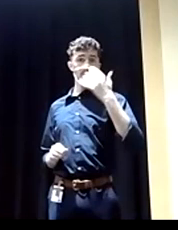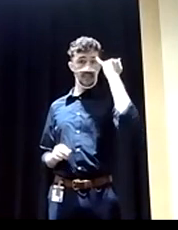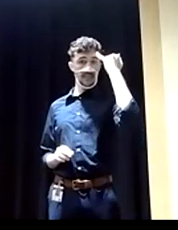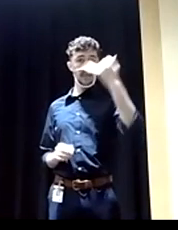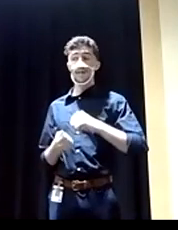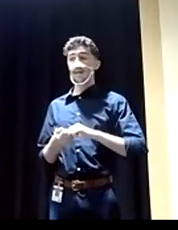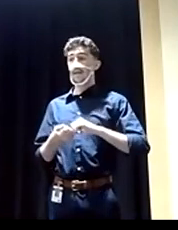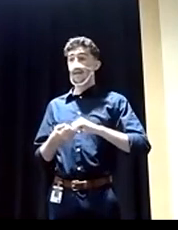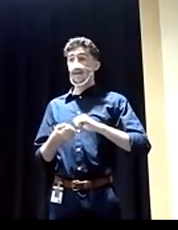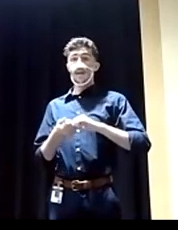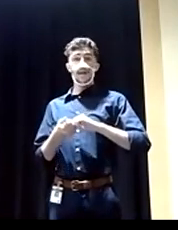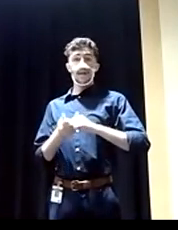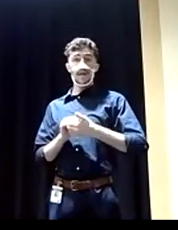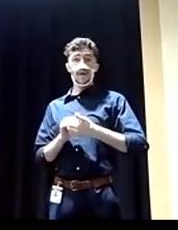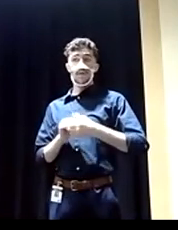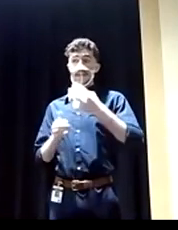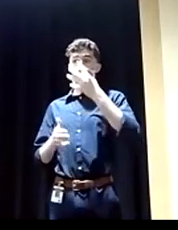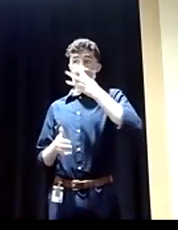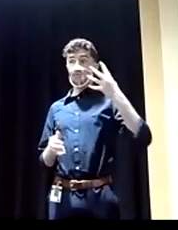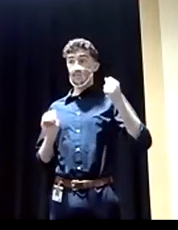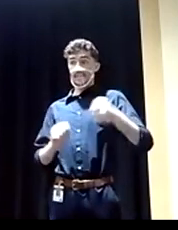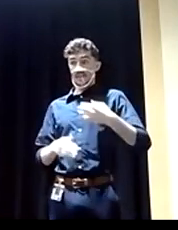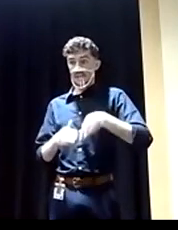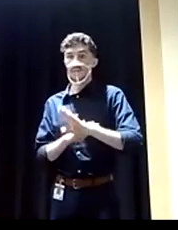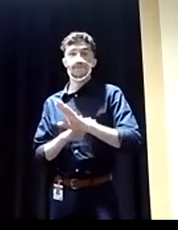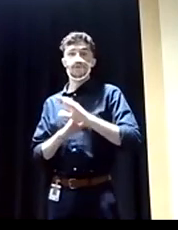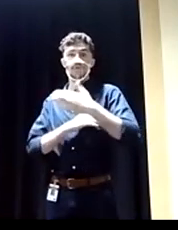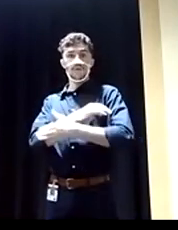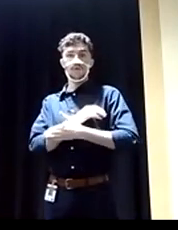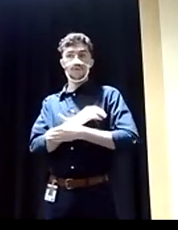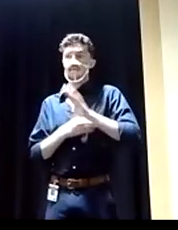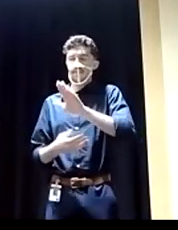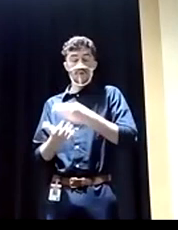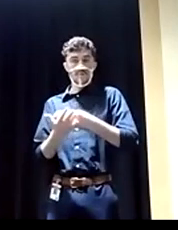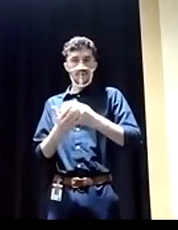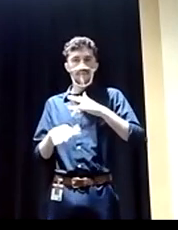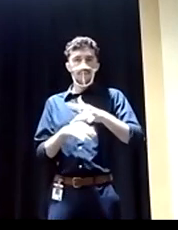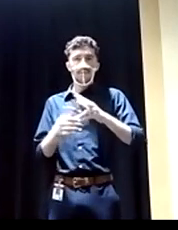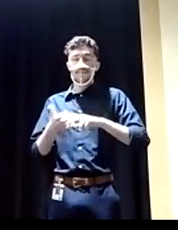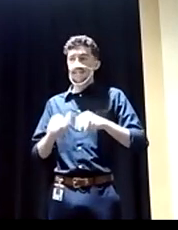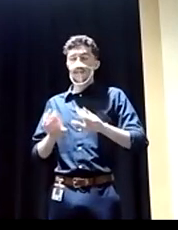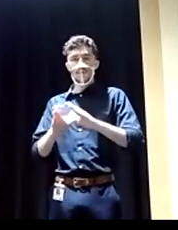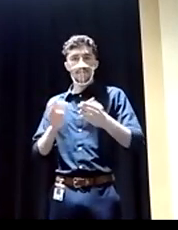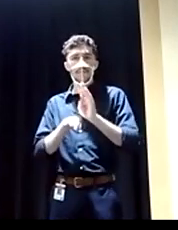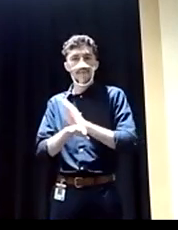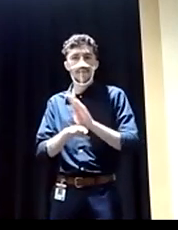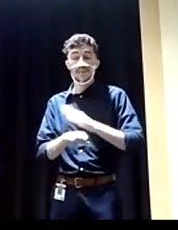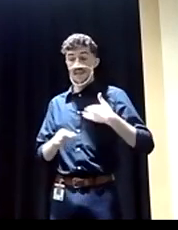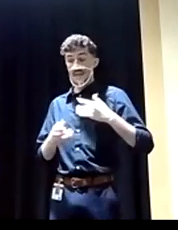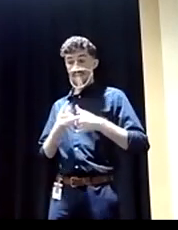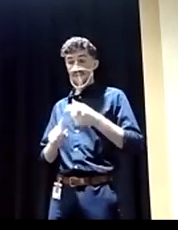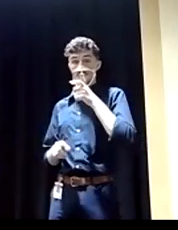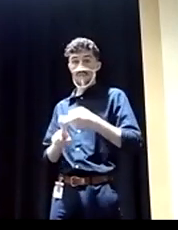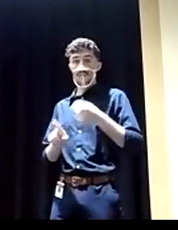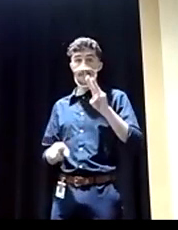immigrants come in and have money to open businesses, I met a gentleman up in Clarion County who has a pizza business, who